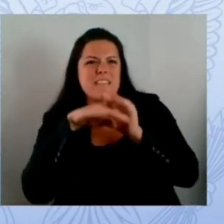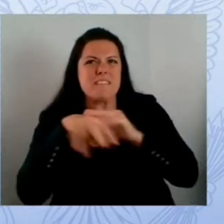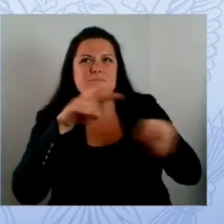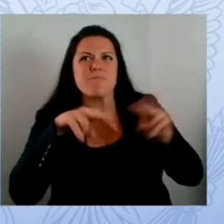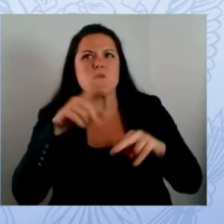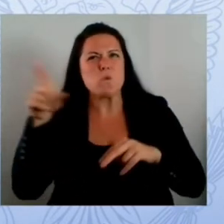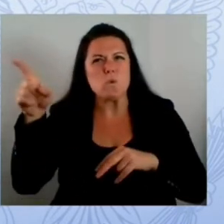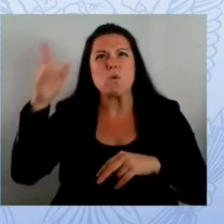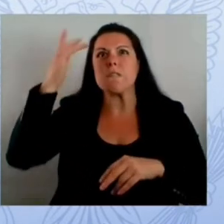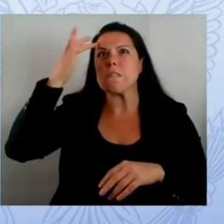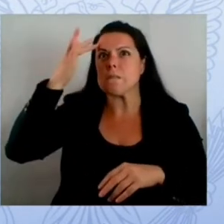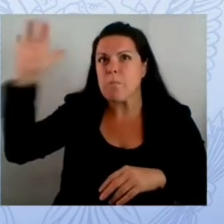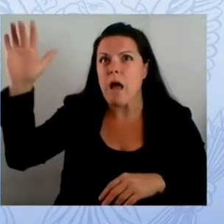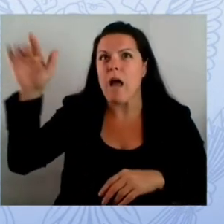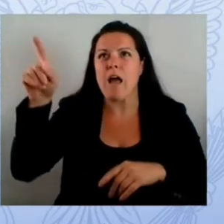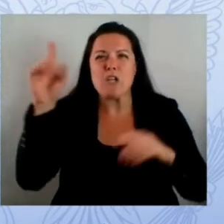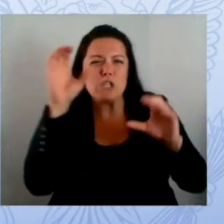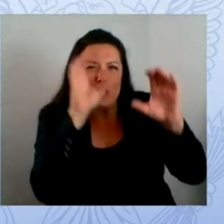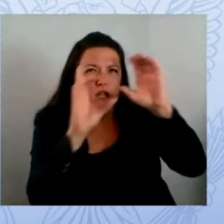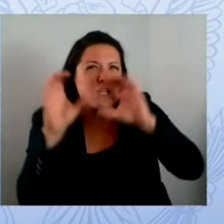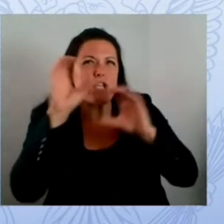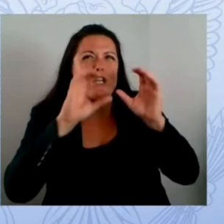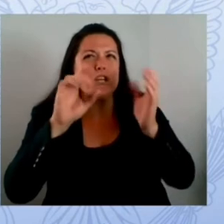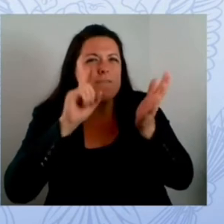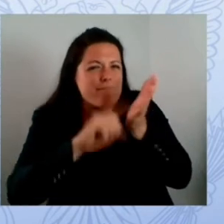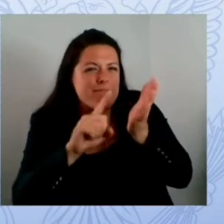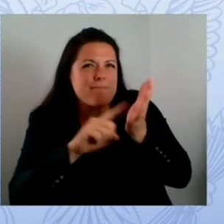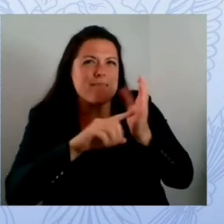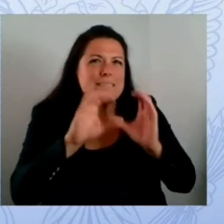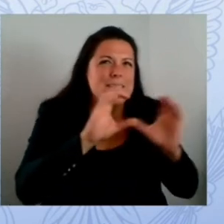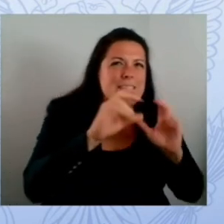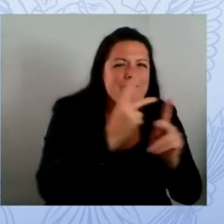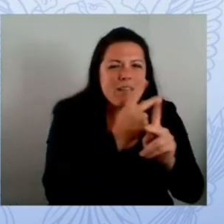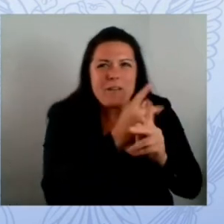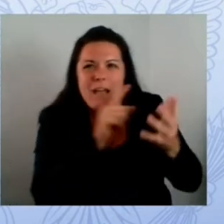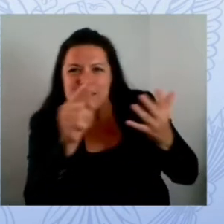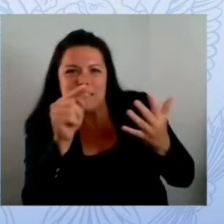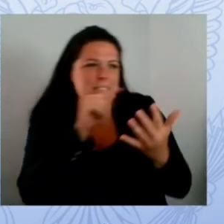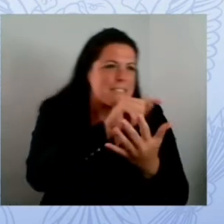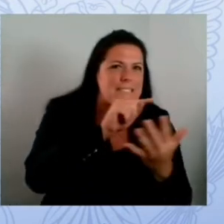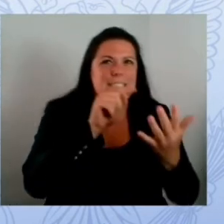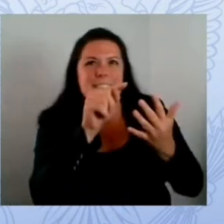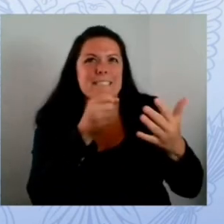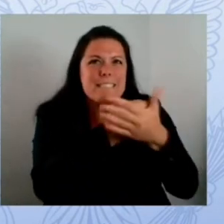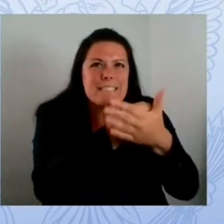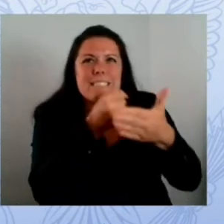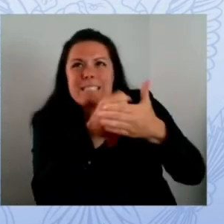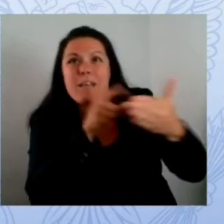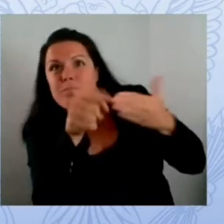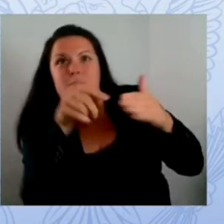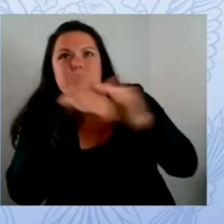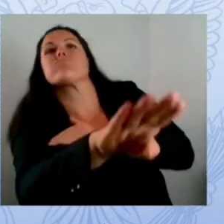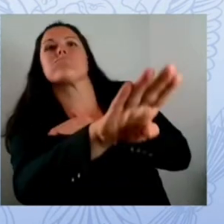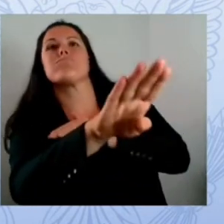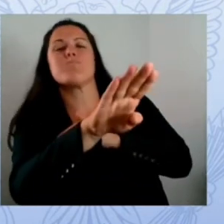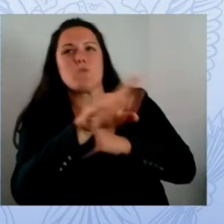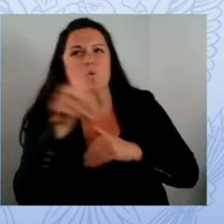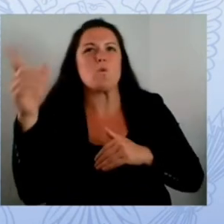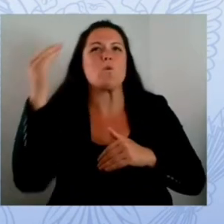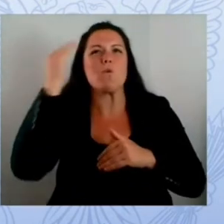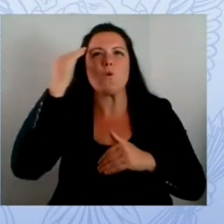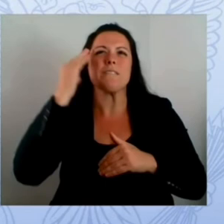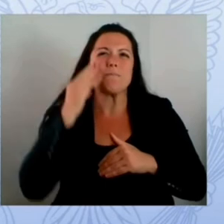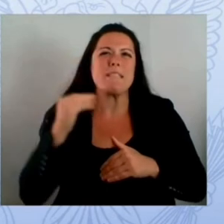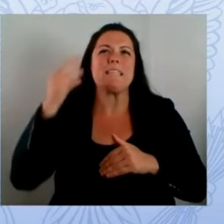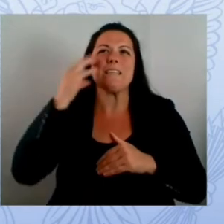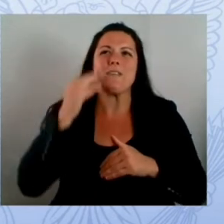case so we've learned from this experience we also brought to the board something that is a strong recommendation alter through